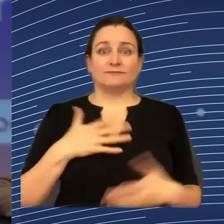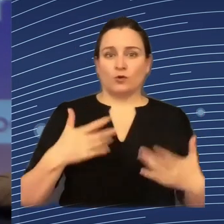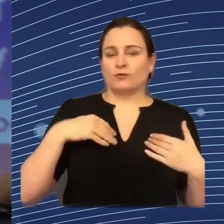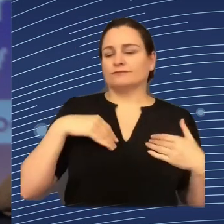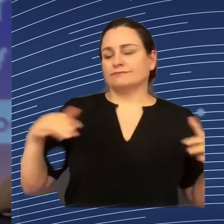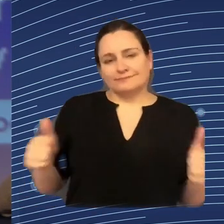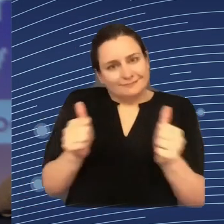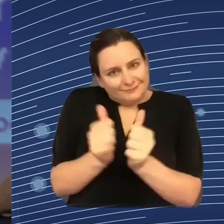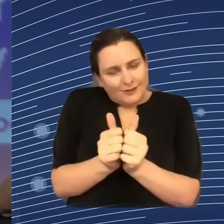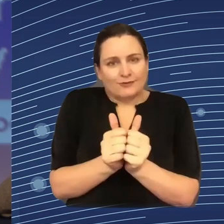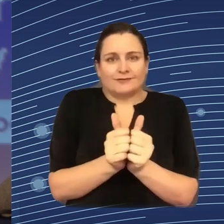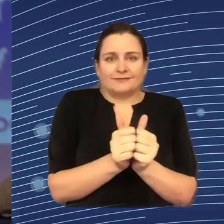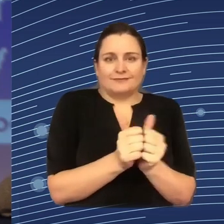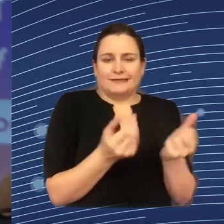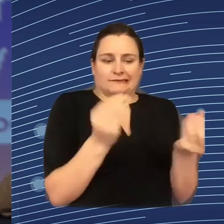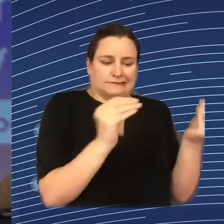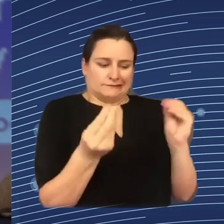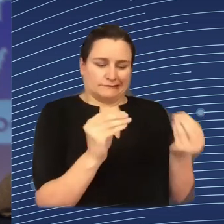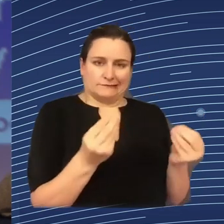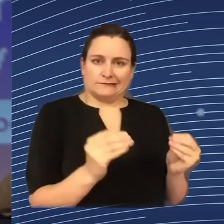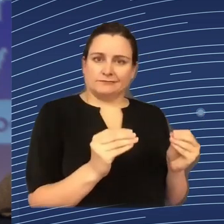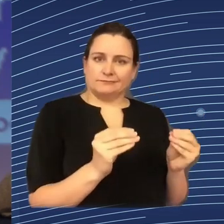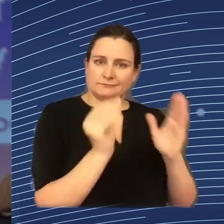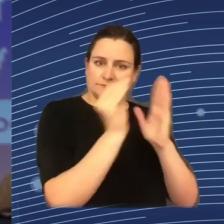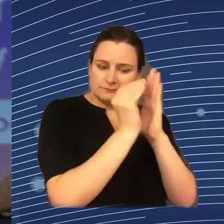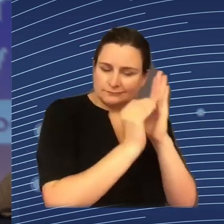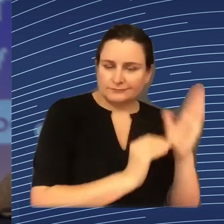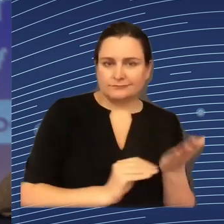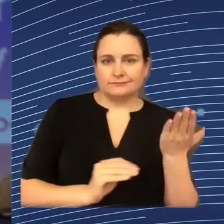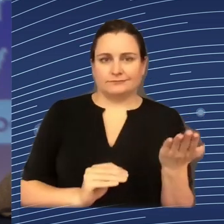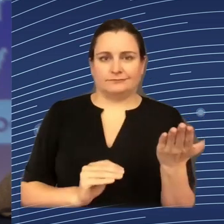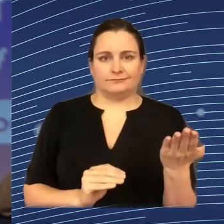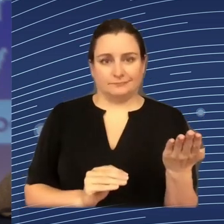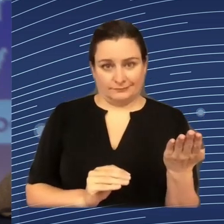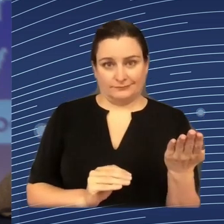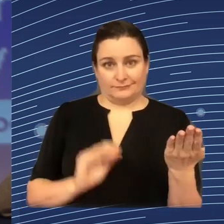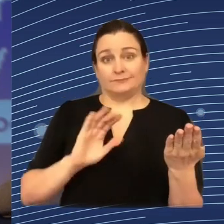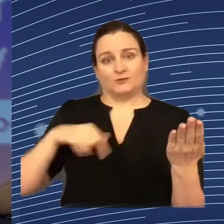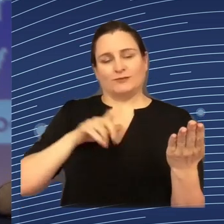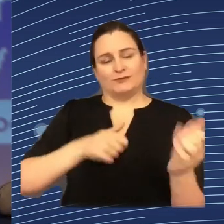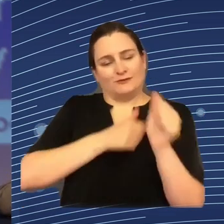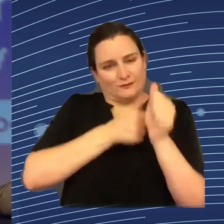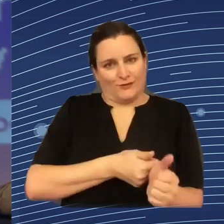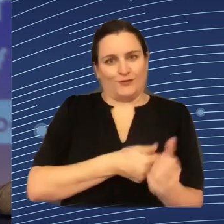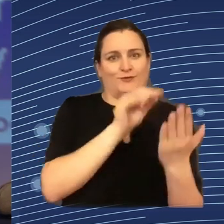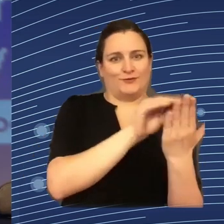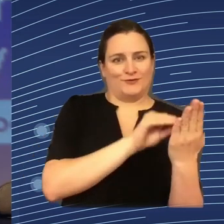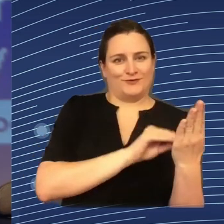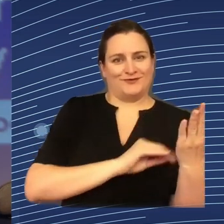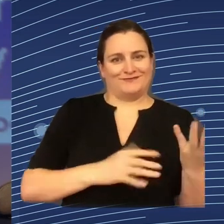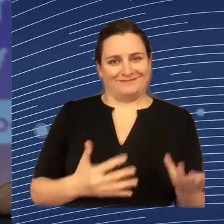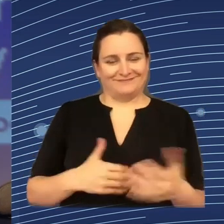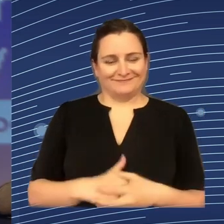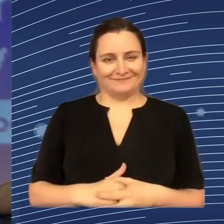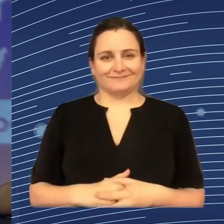any decision in favor, it has to be done within that framework, within that treaty-based framework, which recognizes a specific